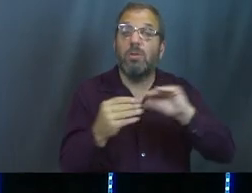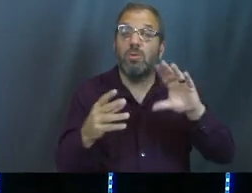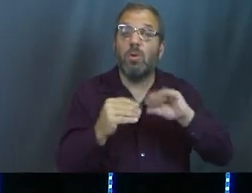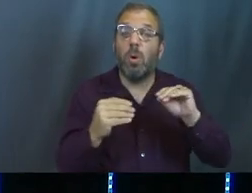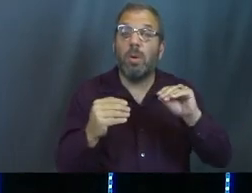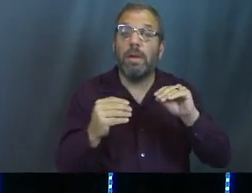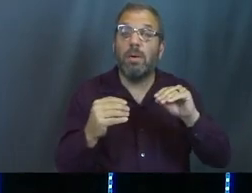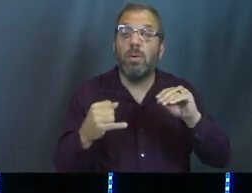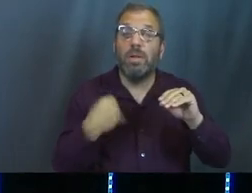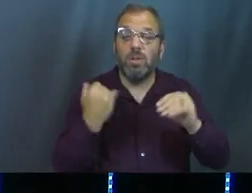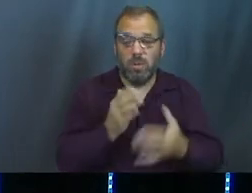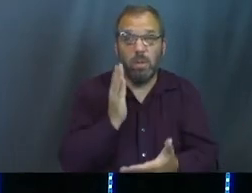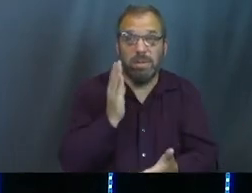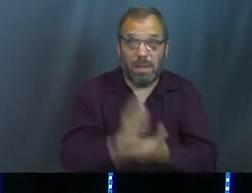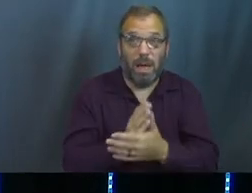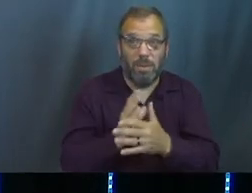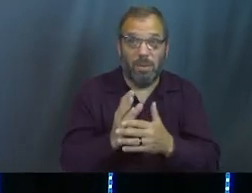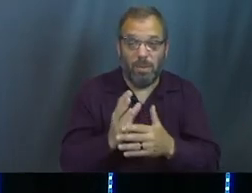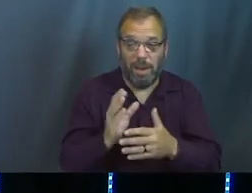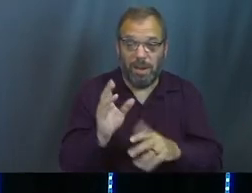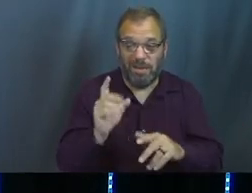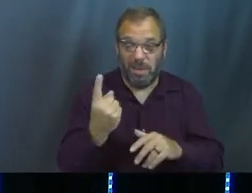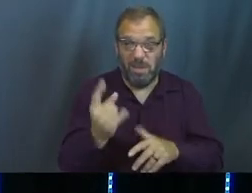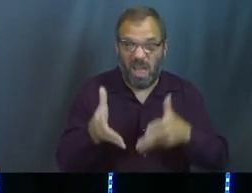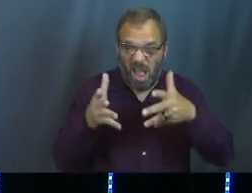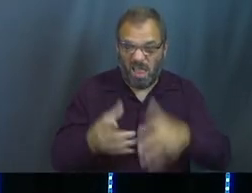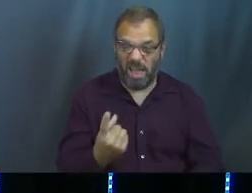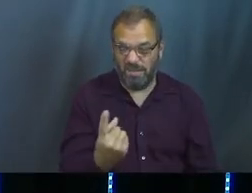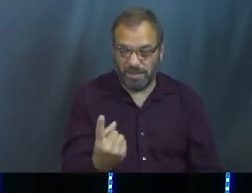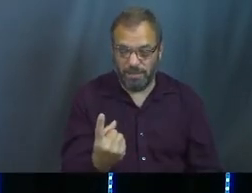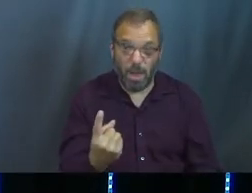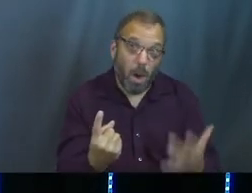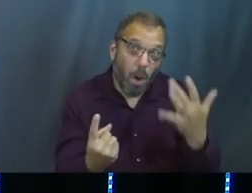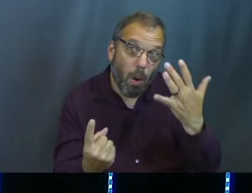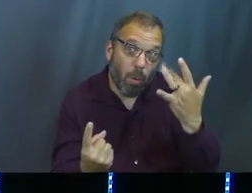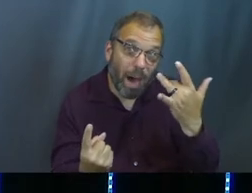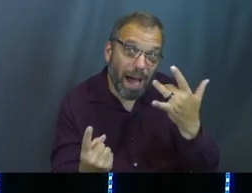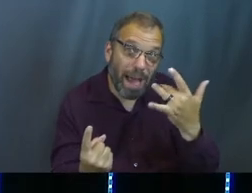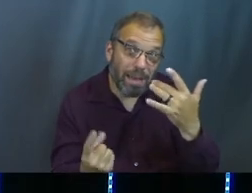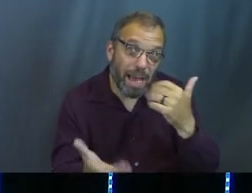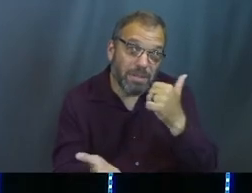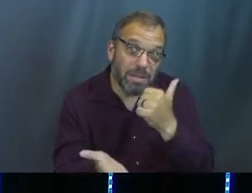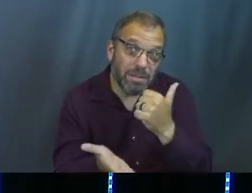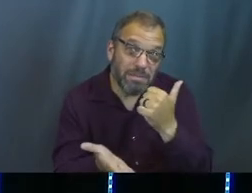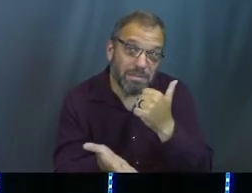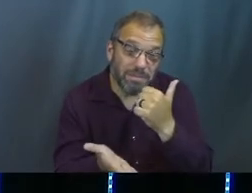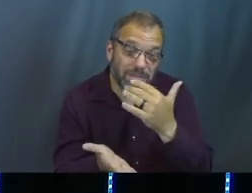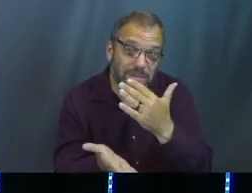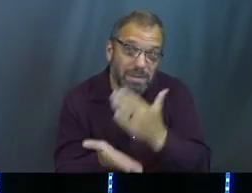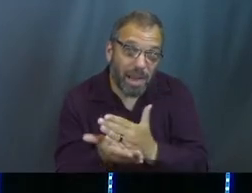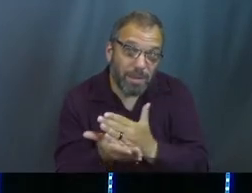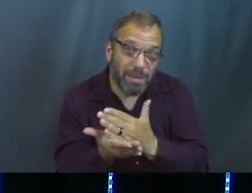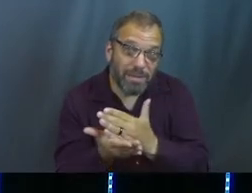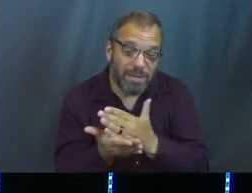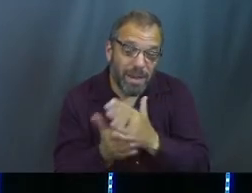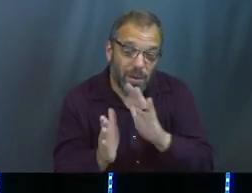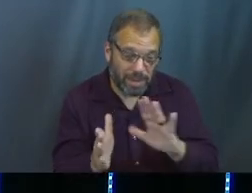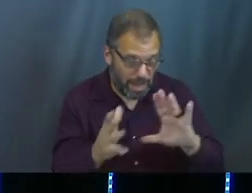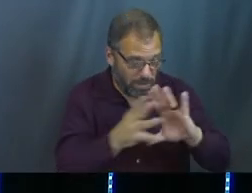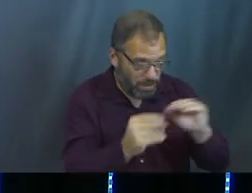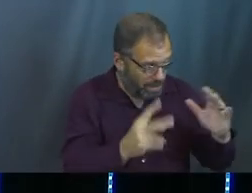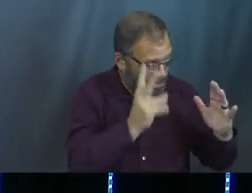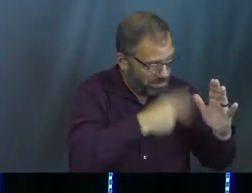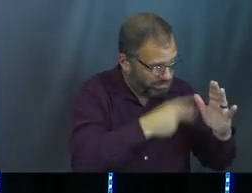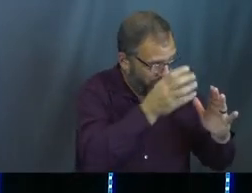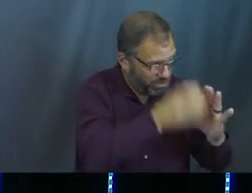Joseph today. Real high note, okay? So the reason I want to stop here, though, is because, I mean, I think we read through that passage. We read through